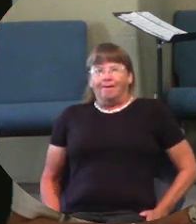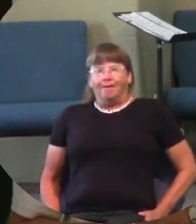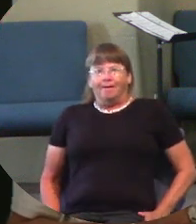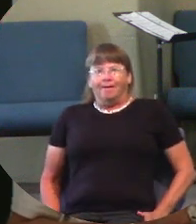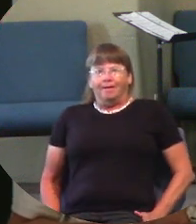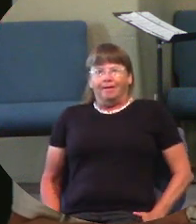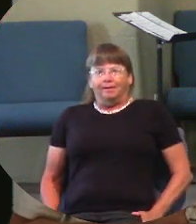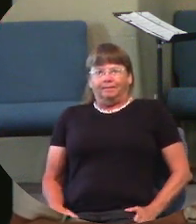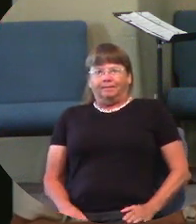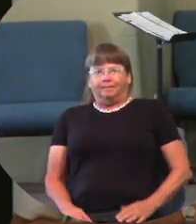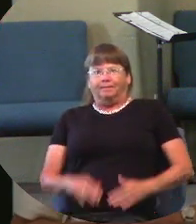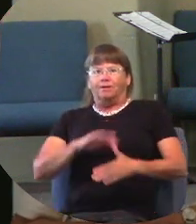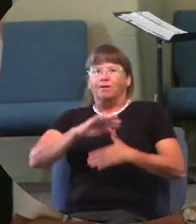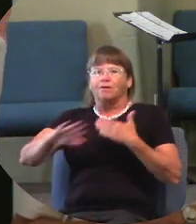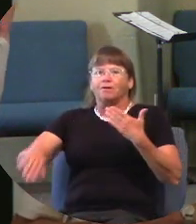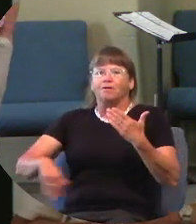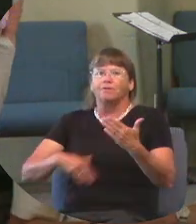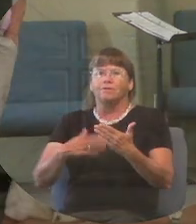The words will be on the screen.